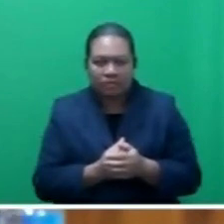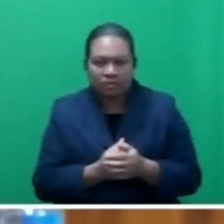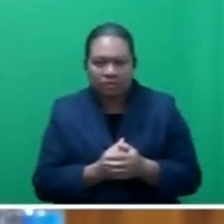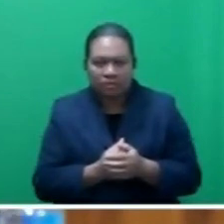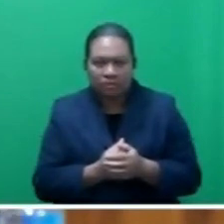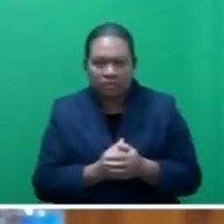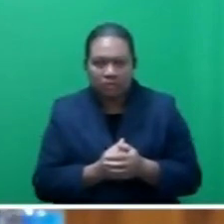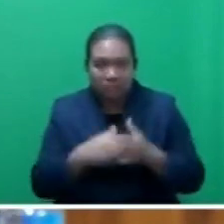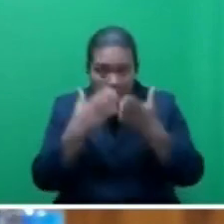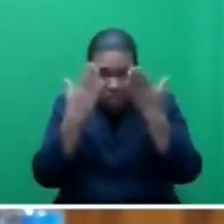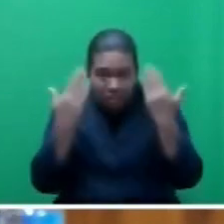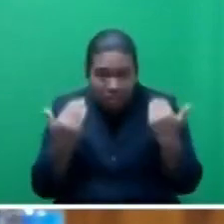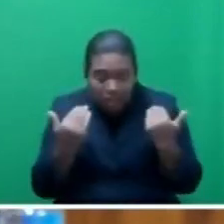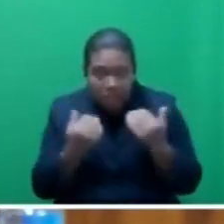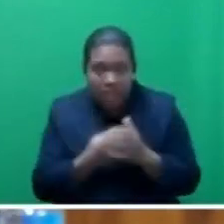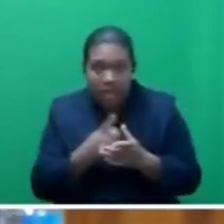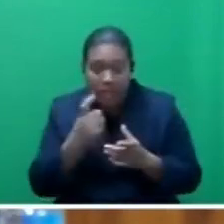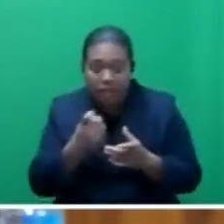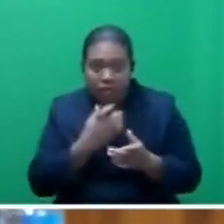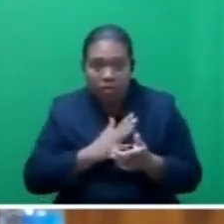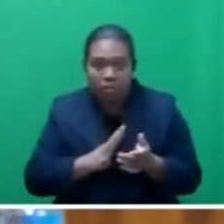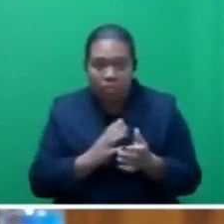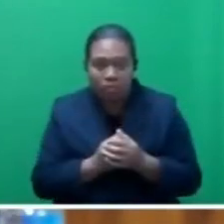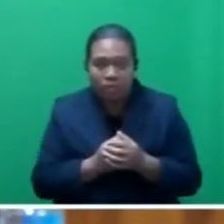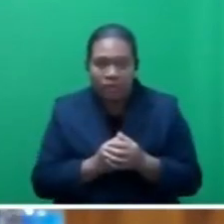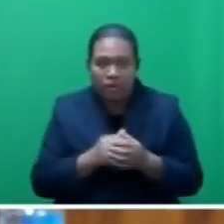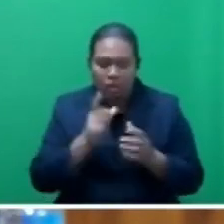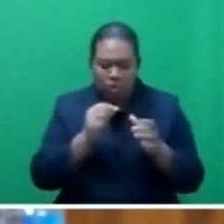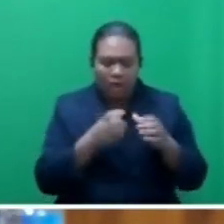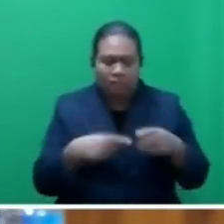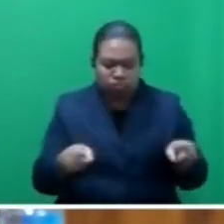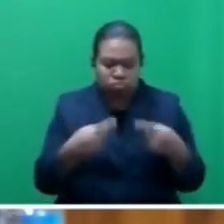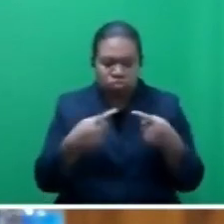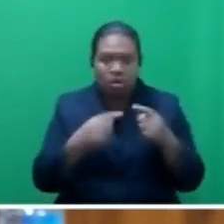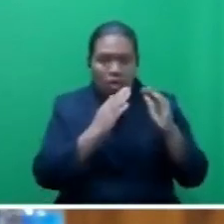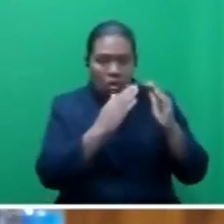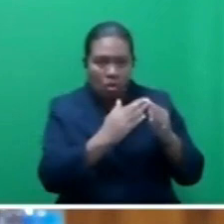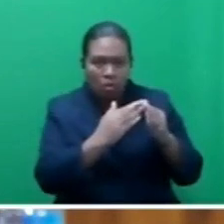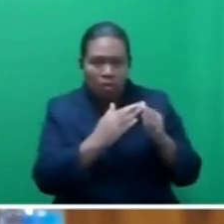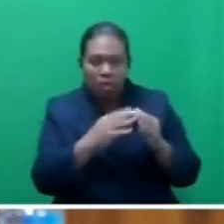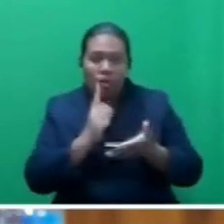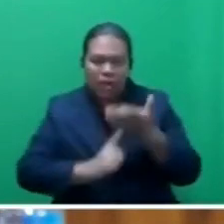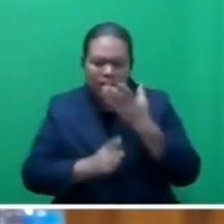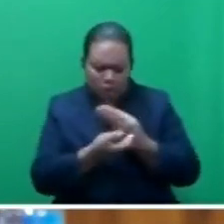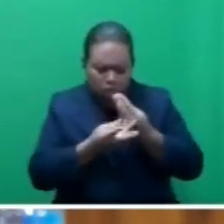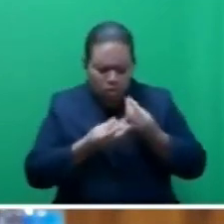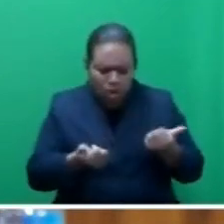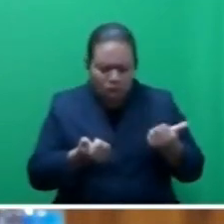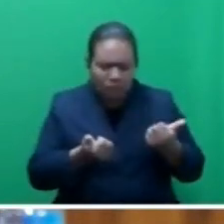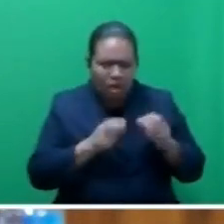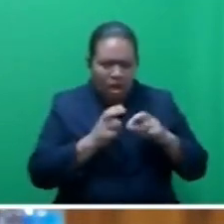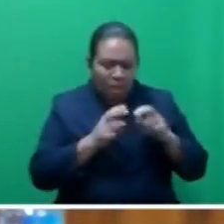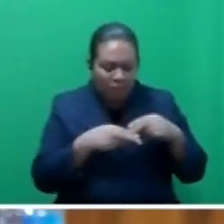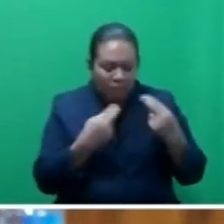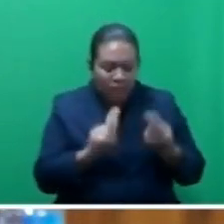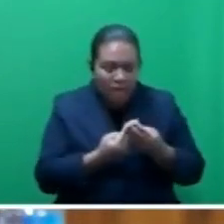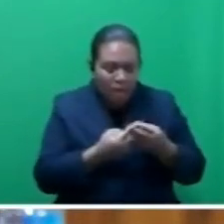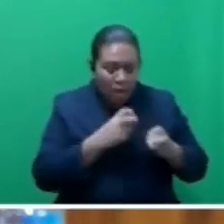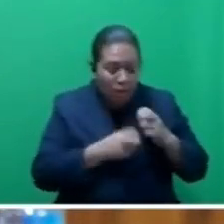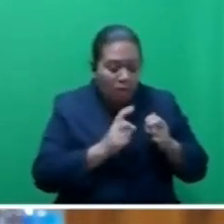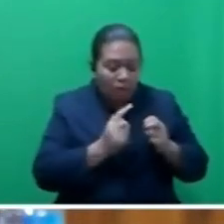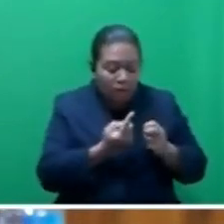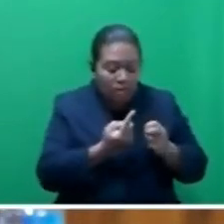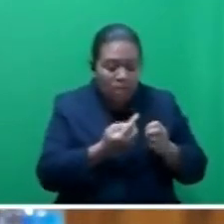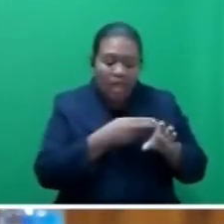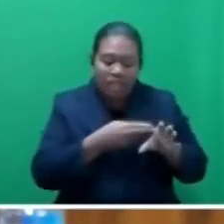Speaker said, if you have a dispute at your home, you settle it there, Mr. Speaker said. don't go around public, you know, washing